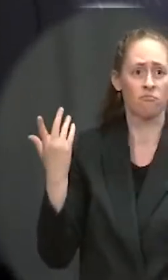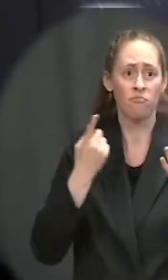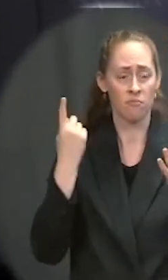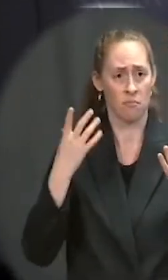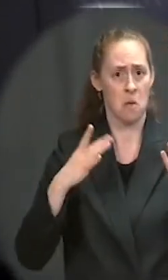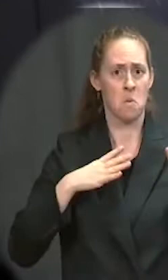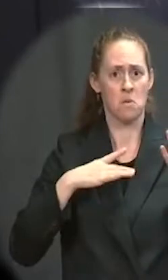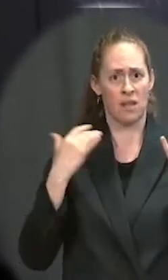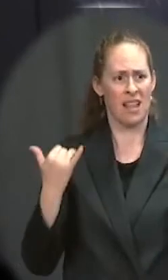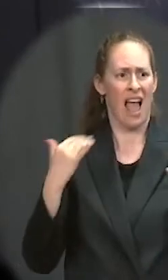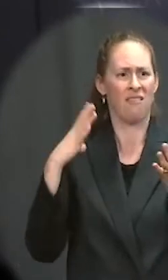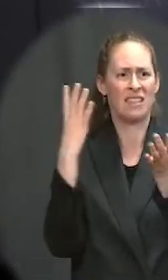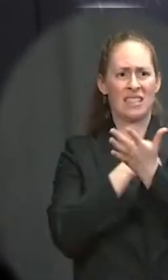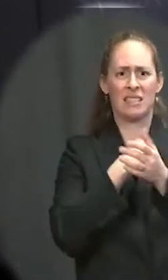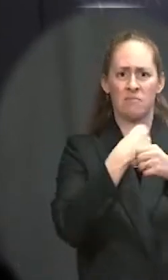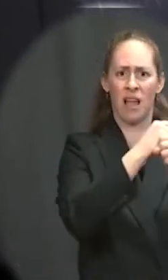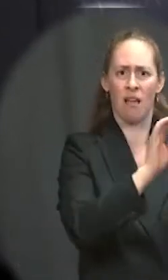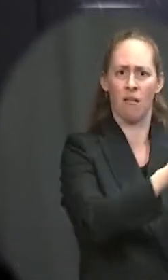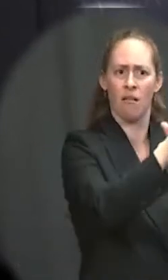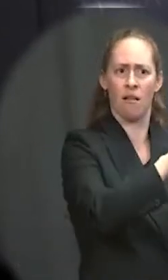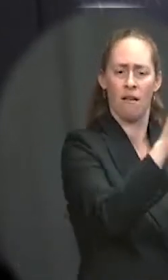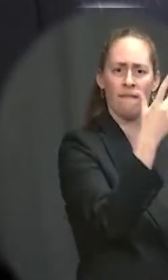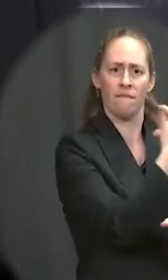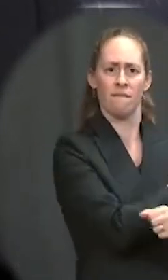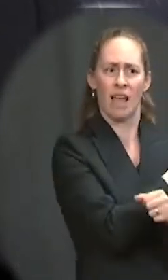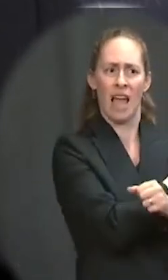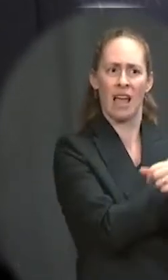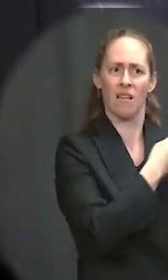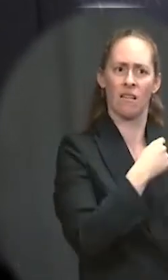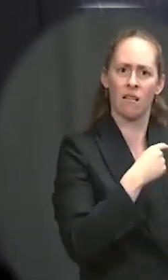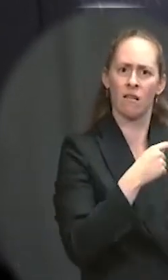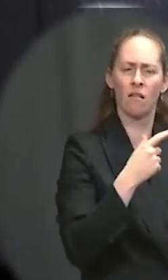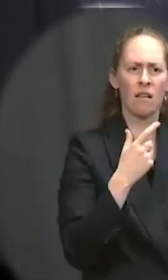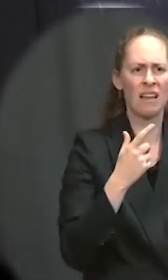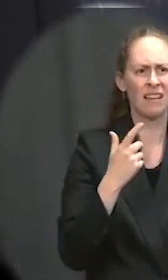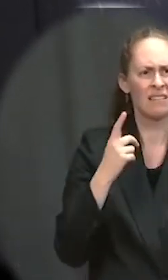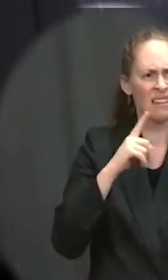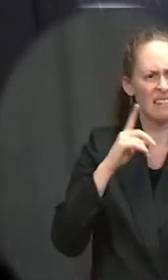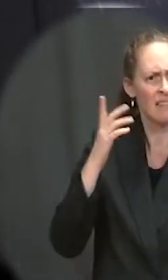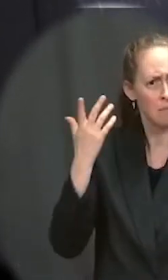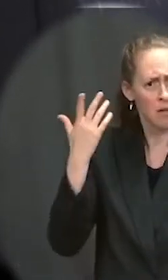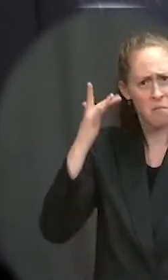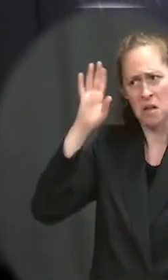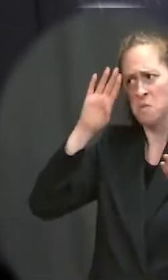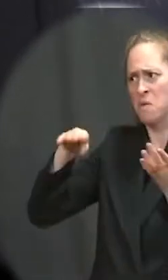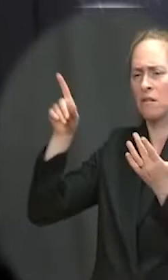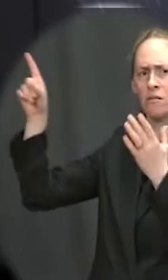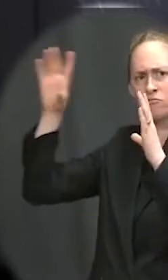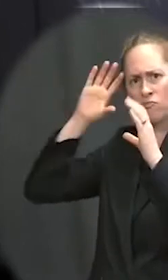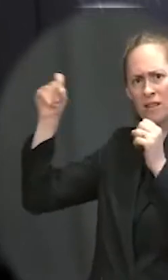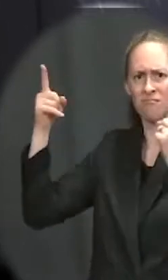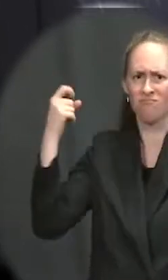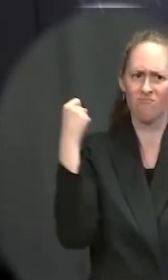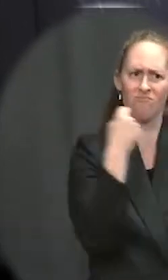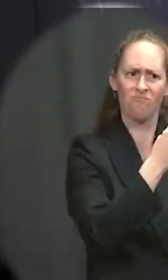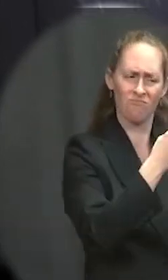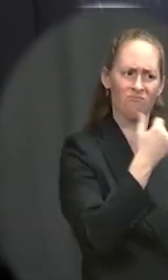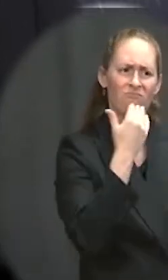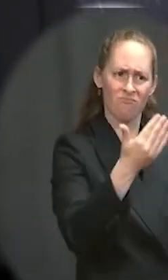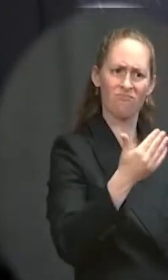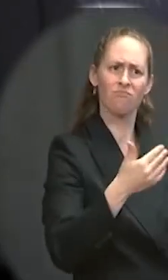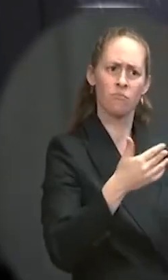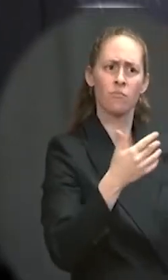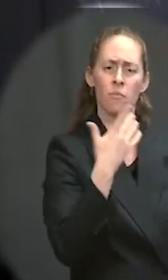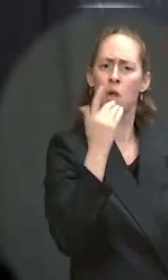position still what he said last summer, which is absolutely positively, he will ensure there are no patents standing in the way of other countries and companies